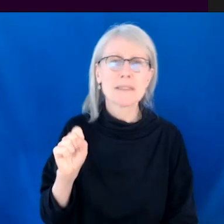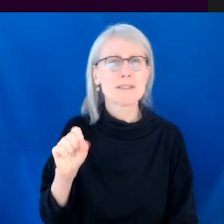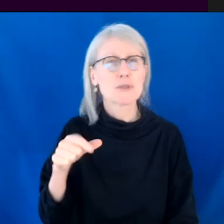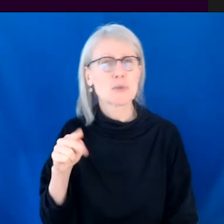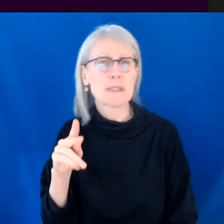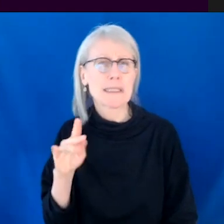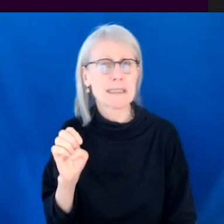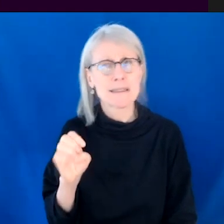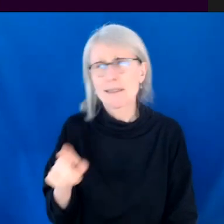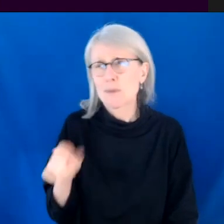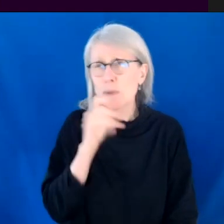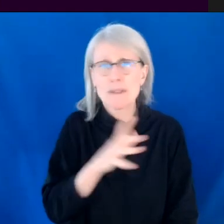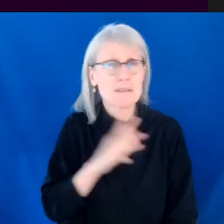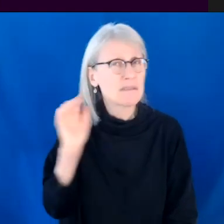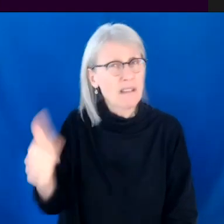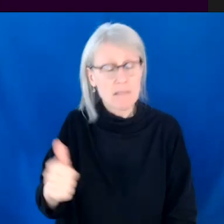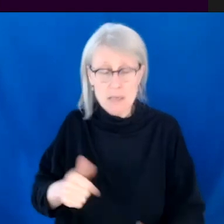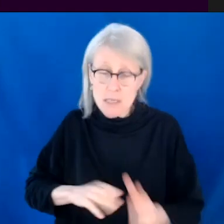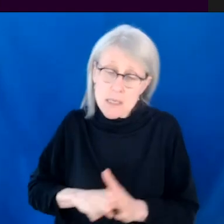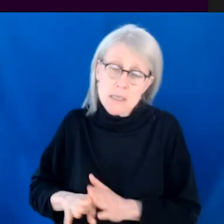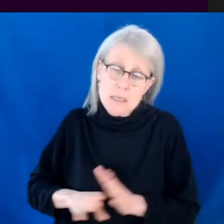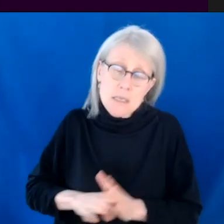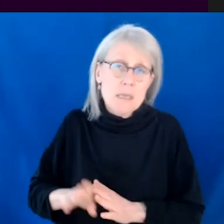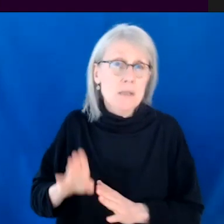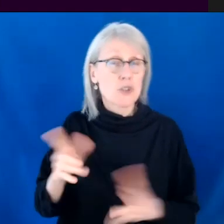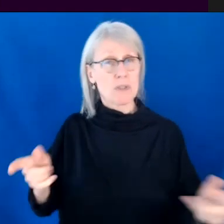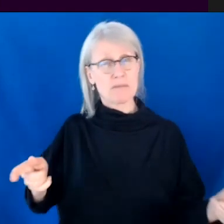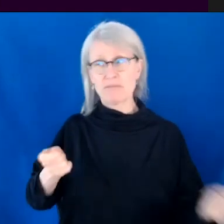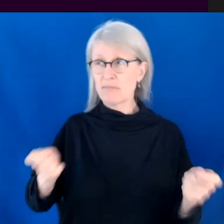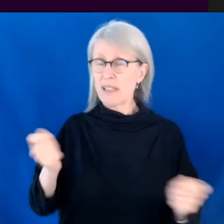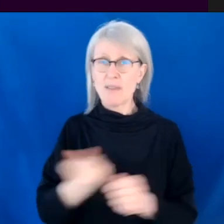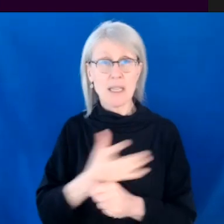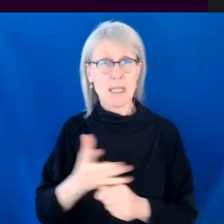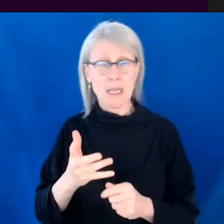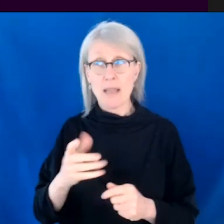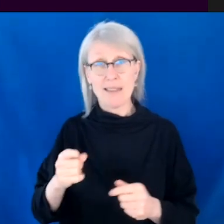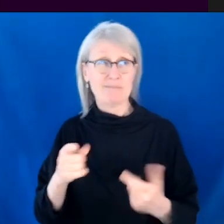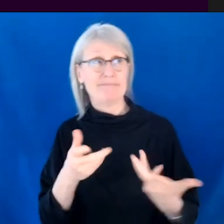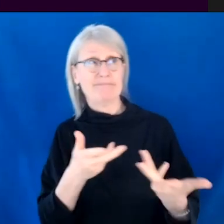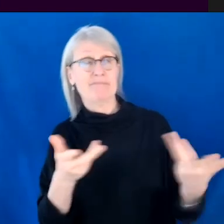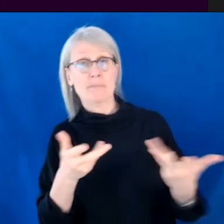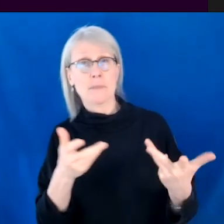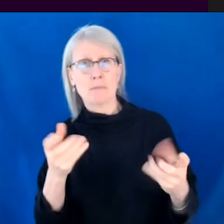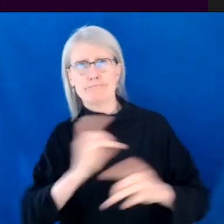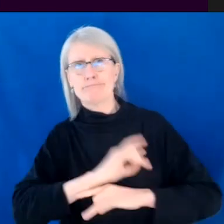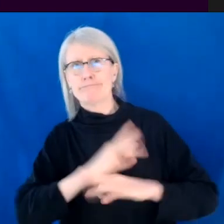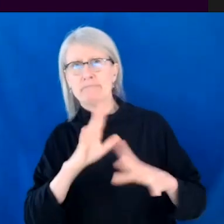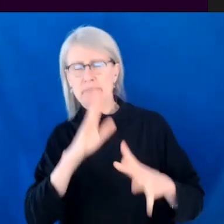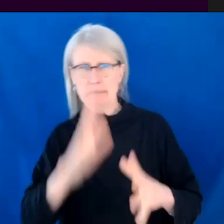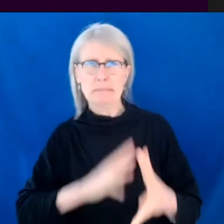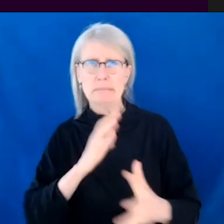a self-made woman who was like holding her own against like these like notorious gangsters.